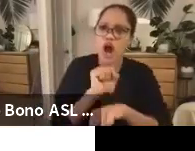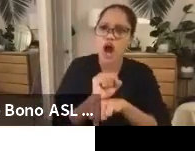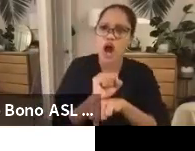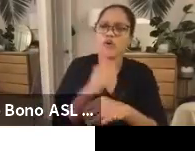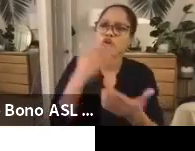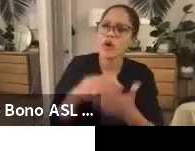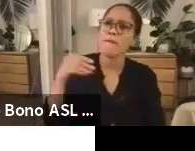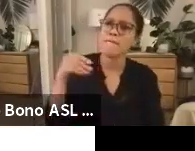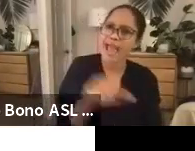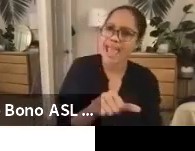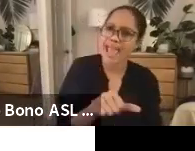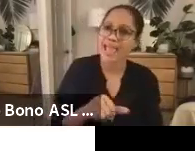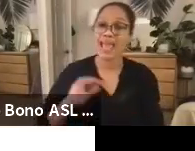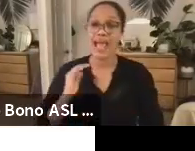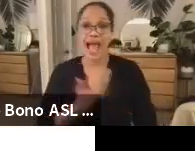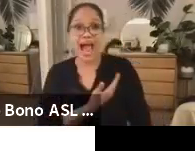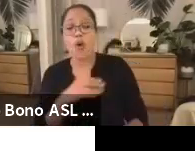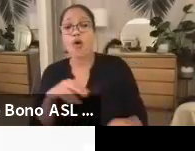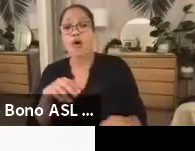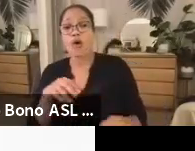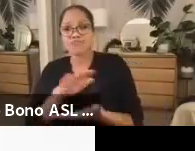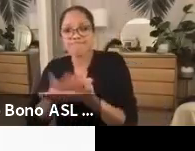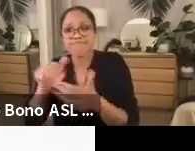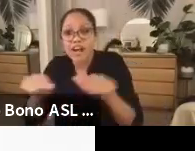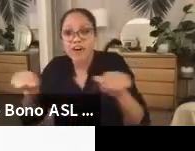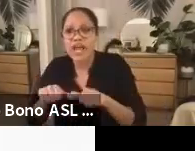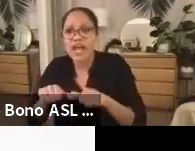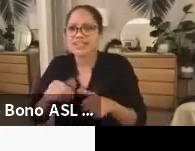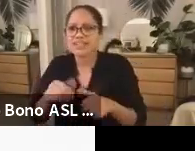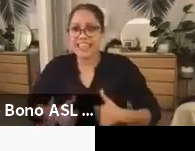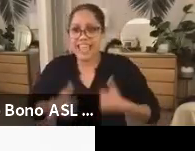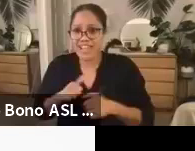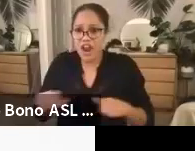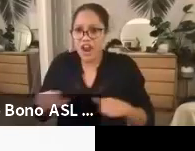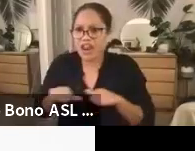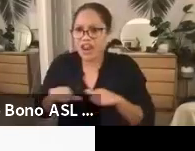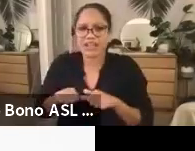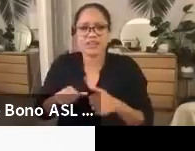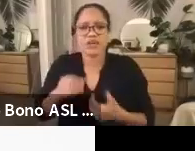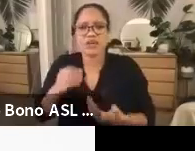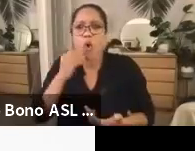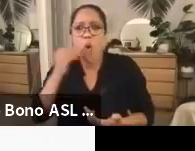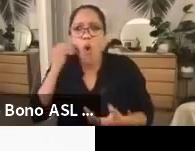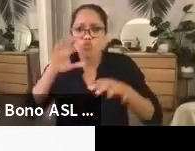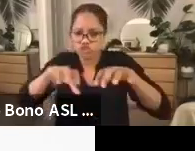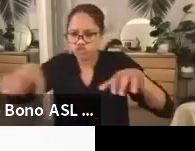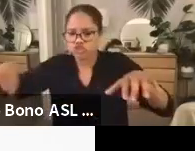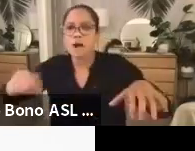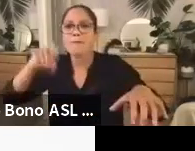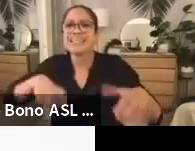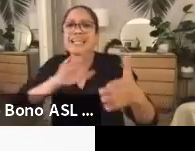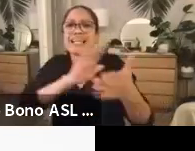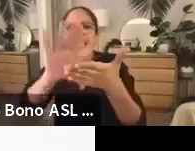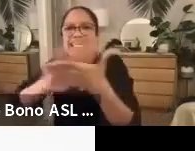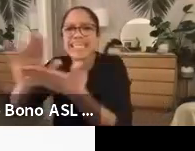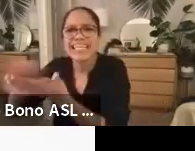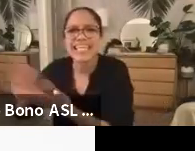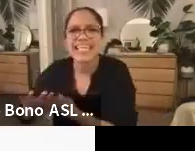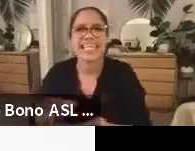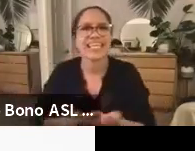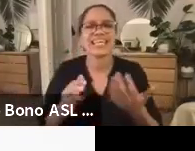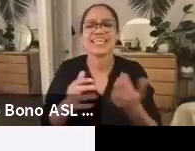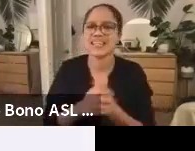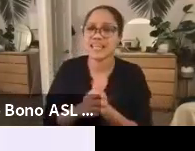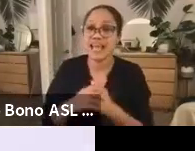that have been poisoned for generations. That means providing housing to families, children, and all of our